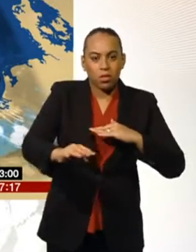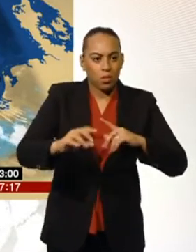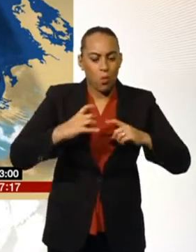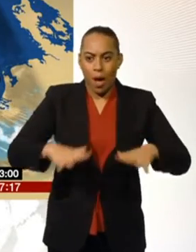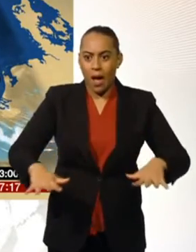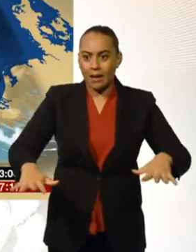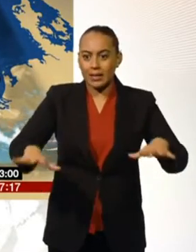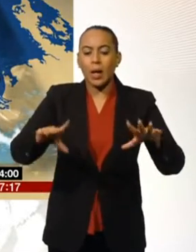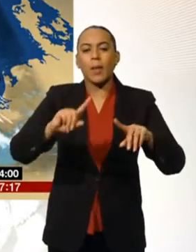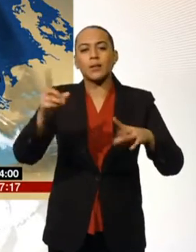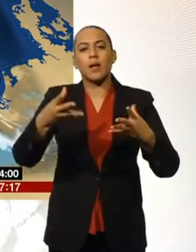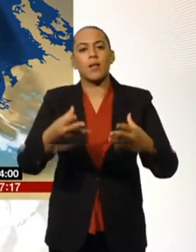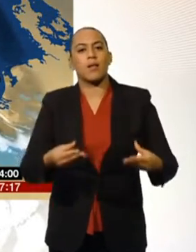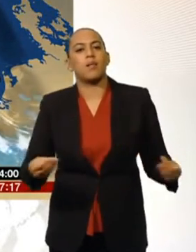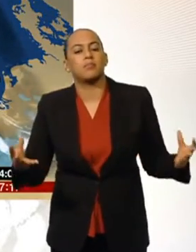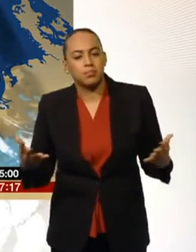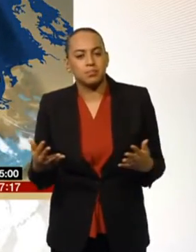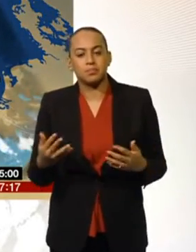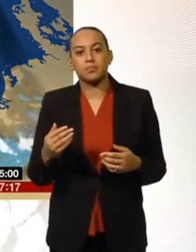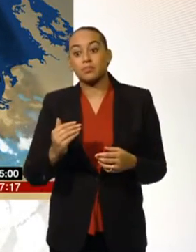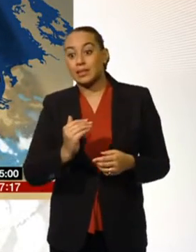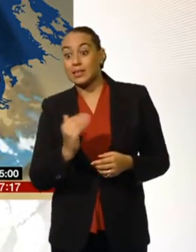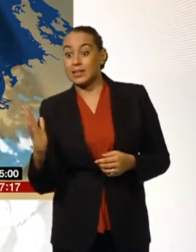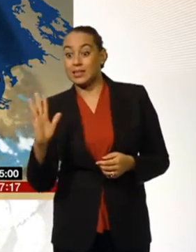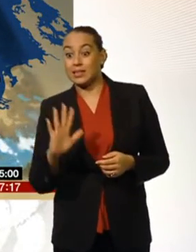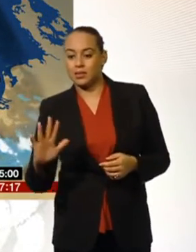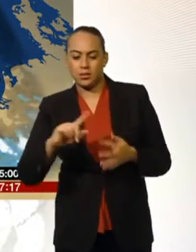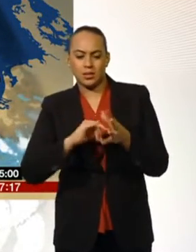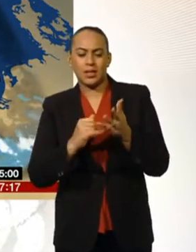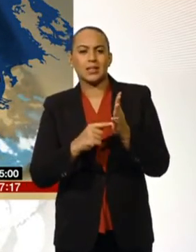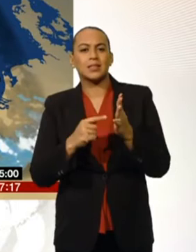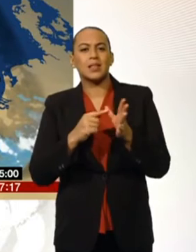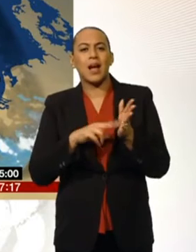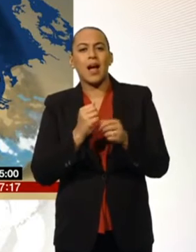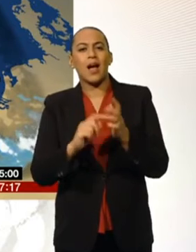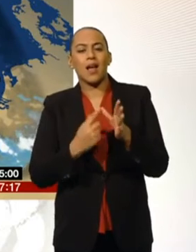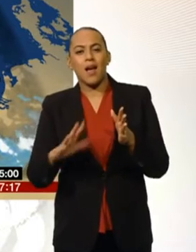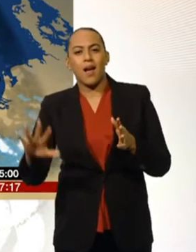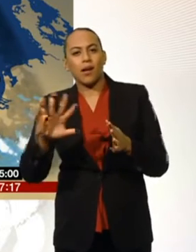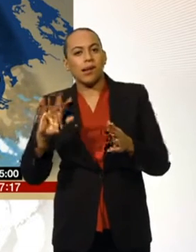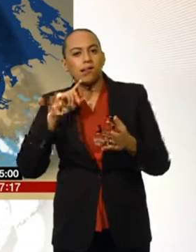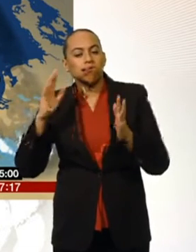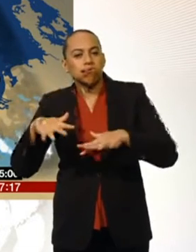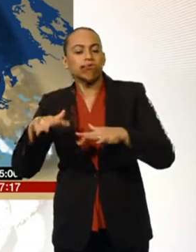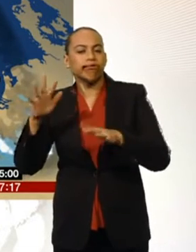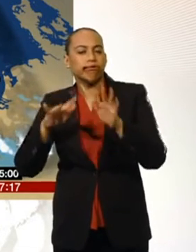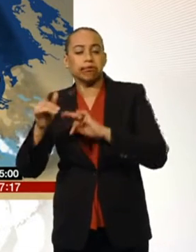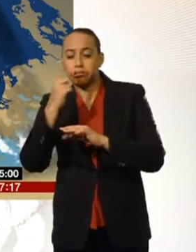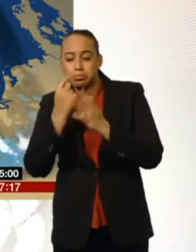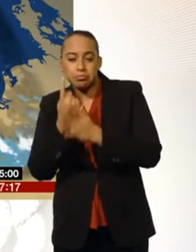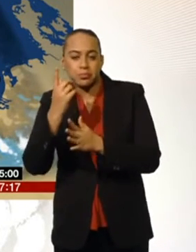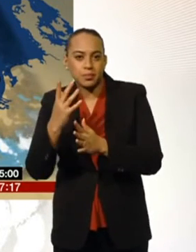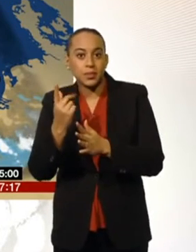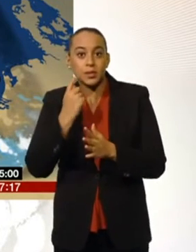throughout the day across northern and western parts, potentially the far east of East Anglia. But tomorrow, most of you will have a dry day with some sunshine at